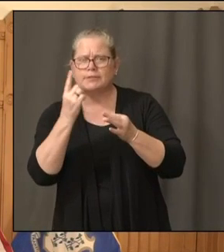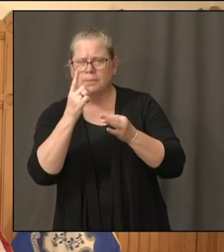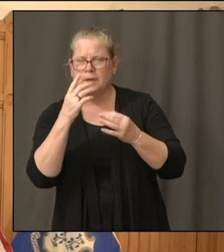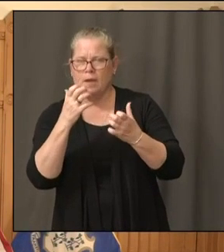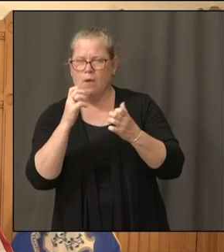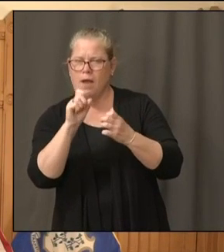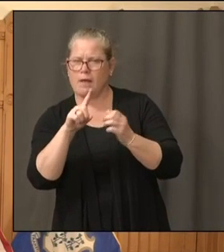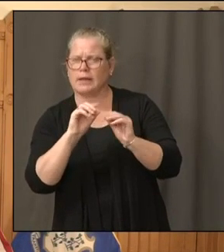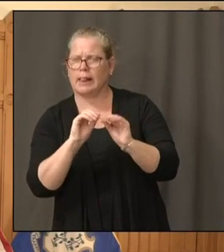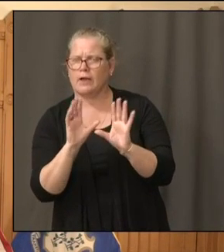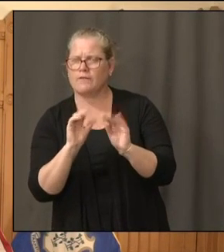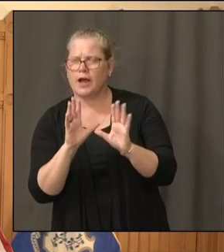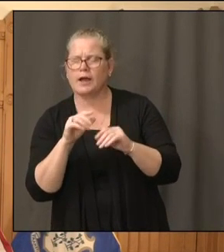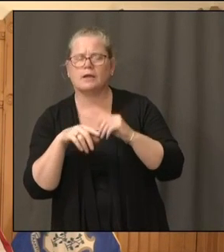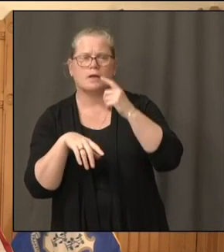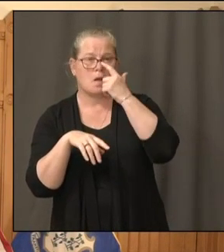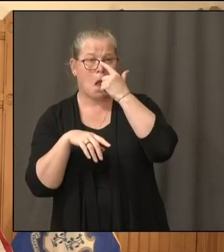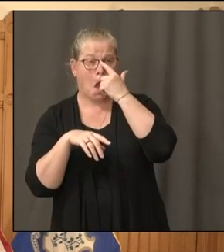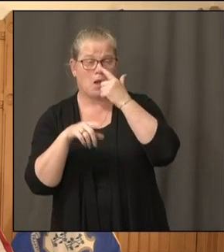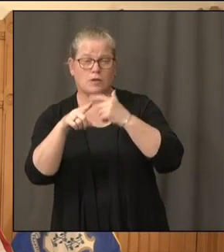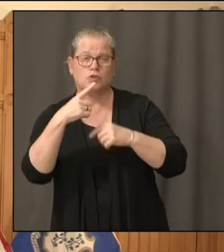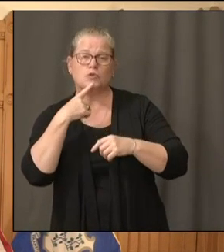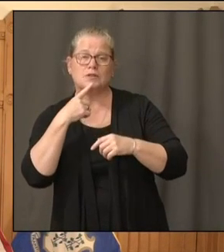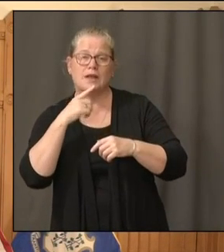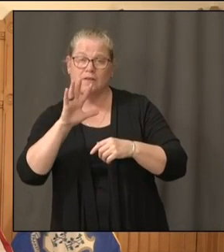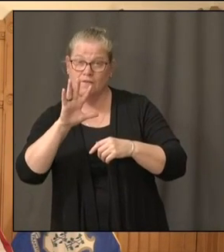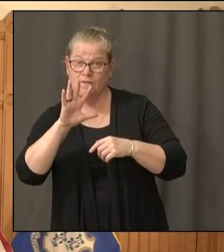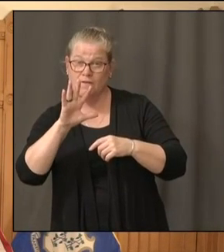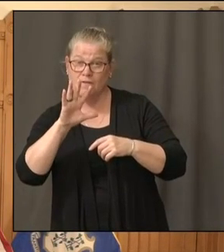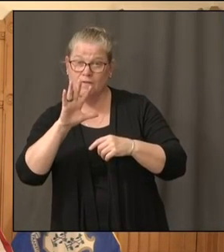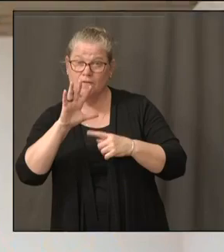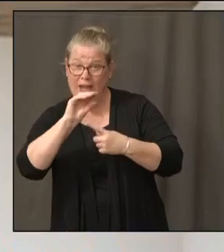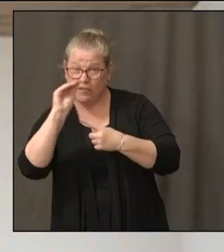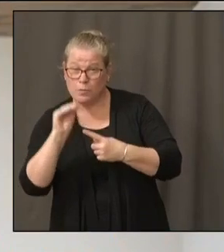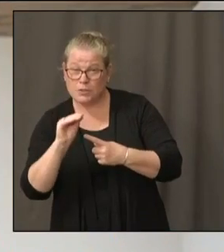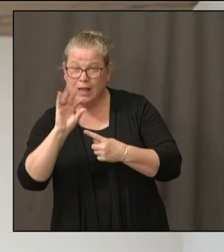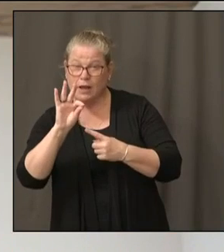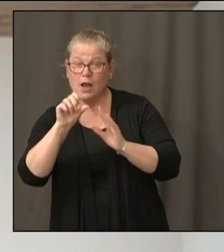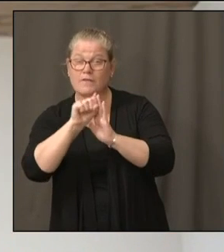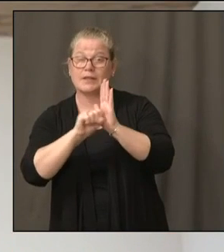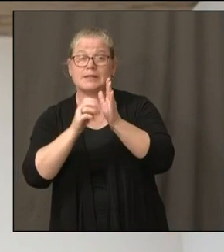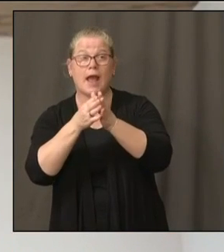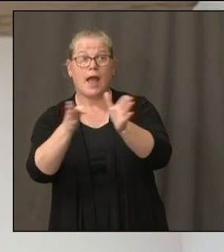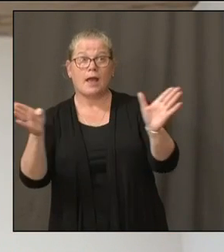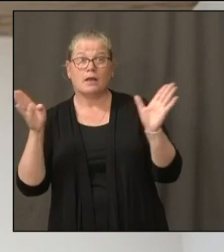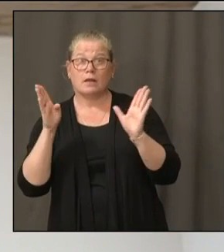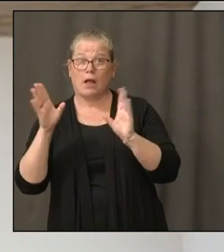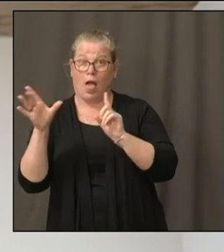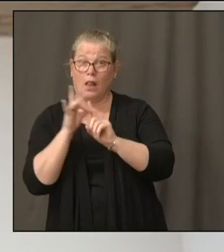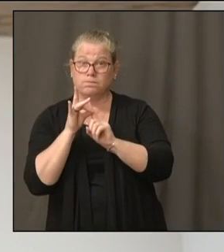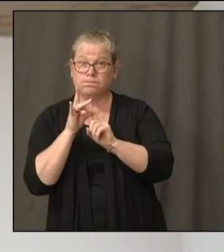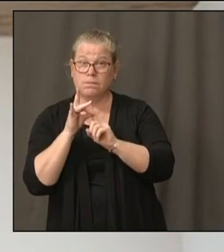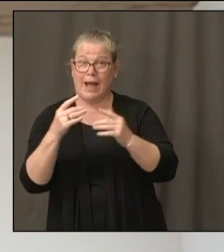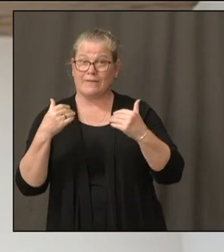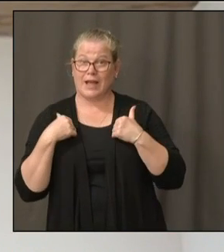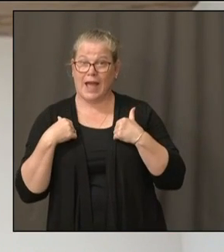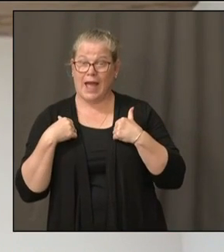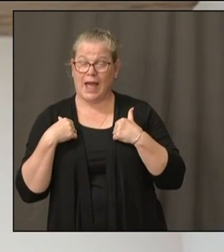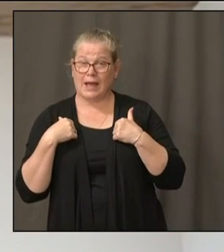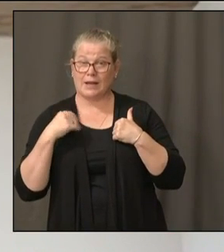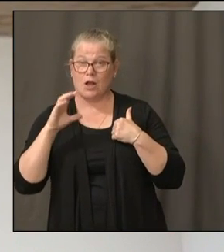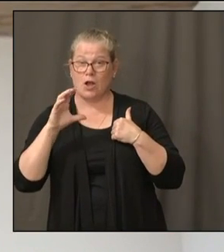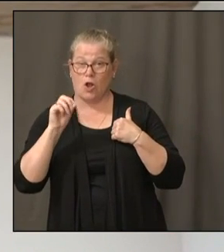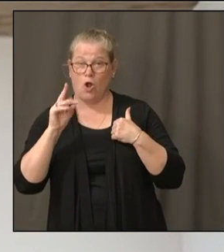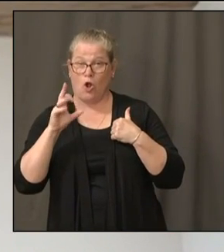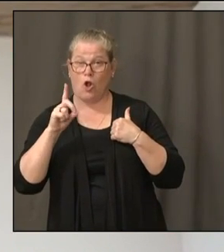that only 5% of the state has had COVID, if I heard you right. But if we have 10 infections for every